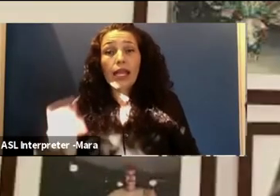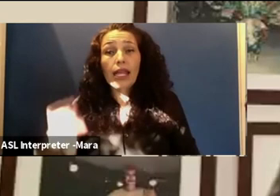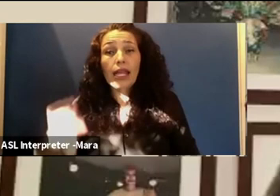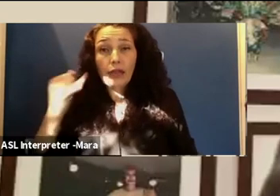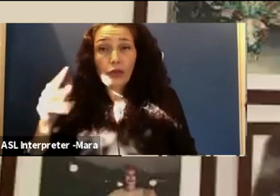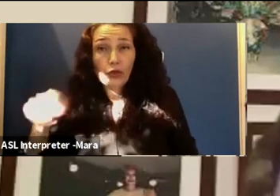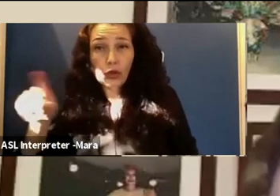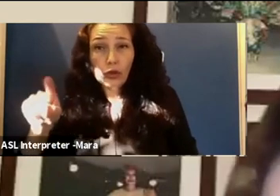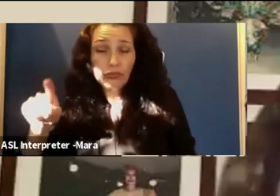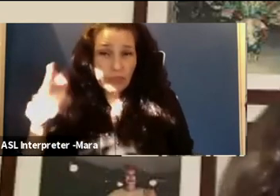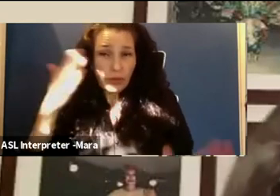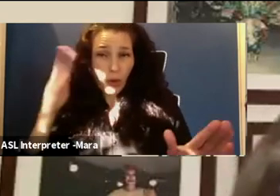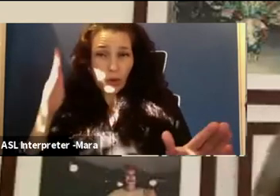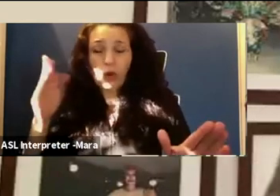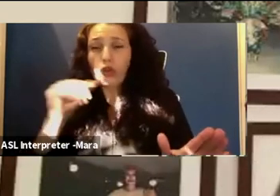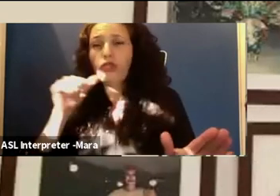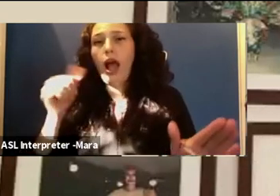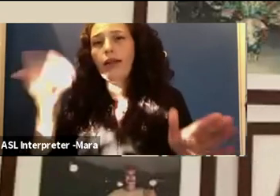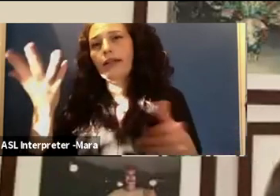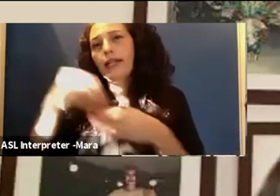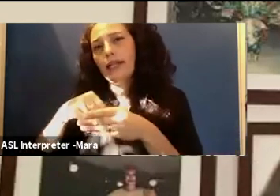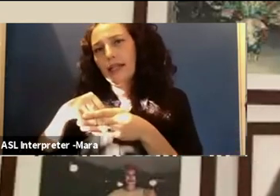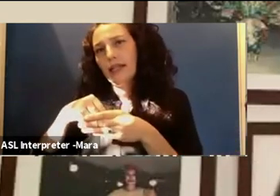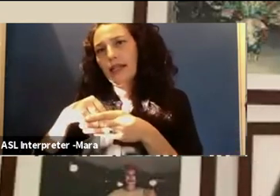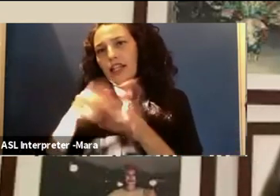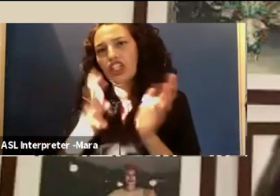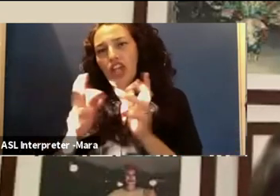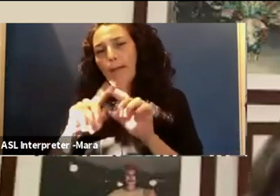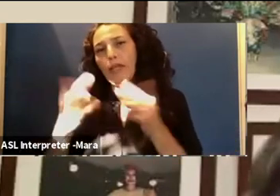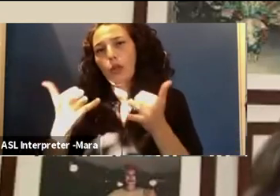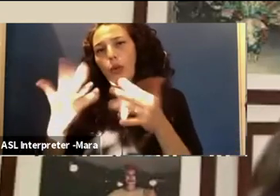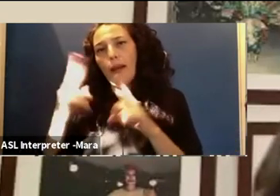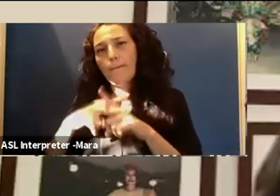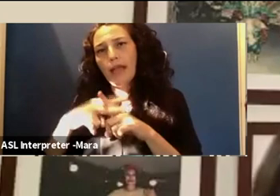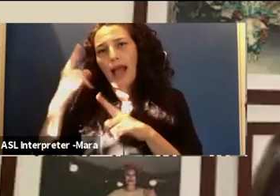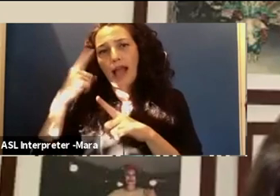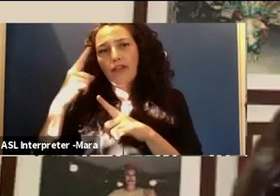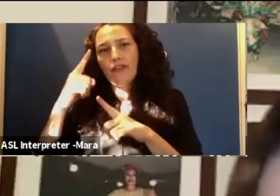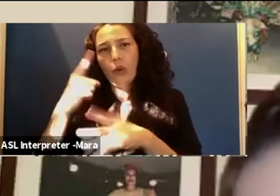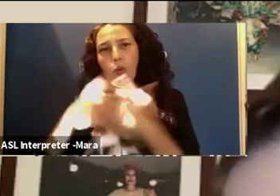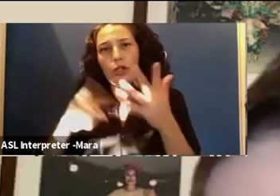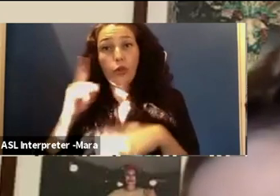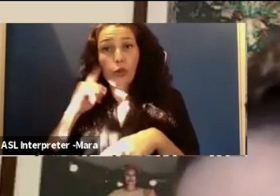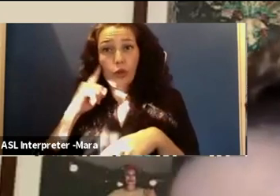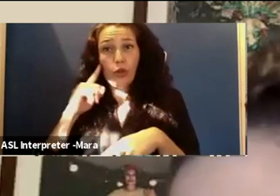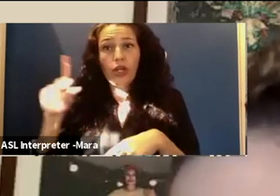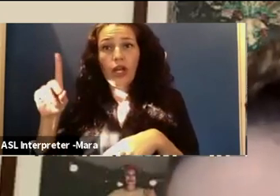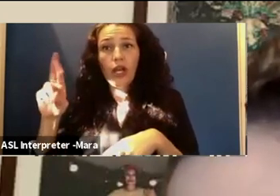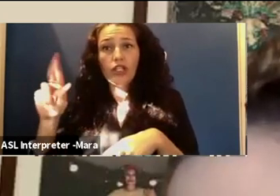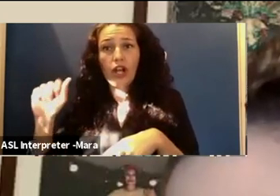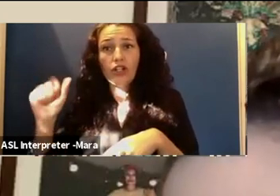be in the chat and who want to apply for the camp that you heard Dr. Ashley talk about,